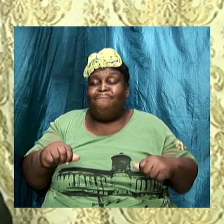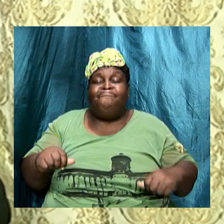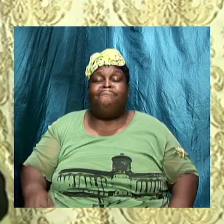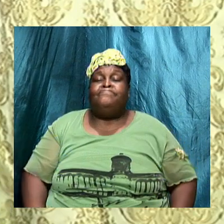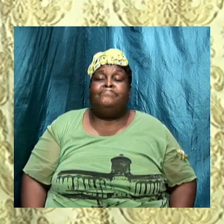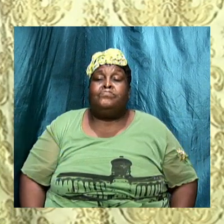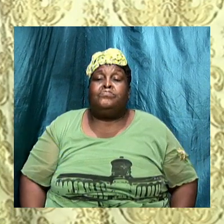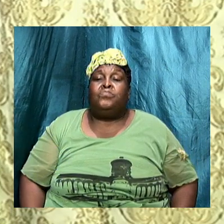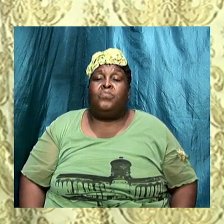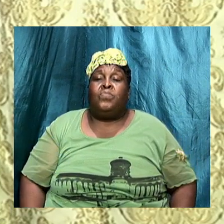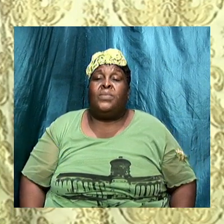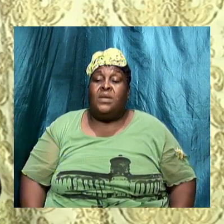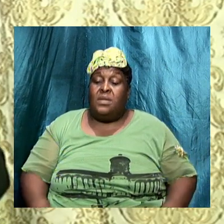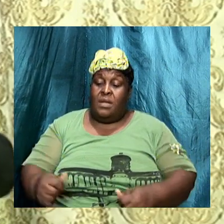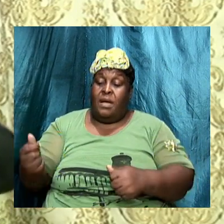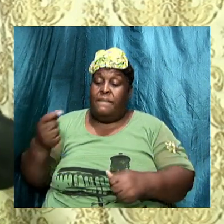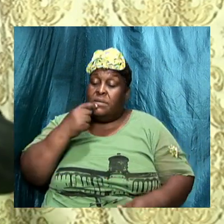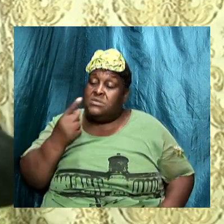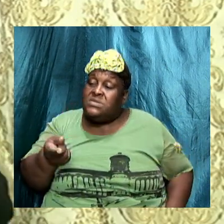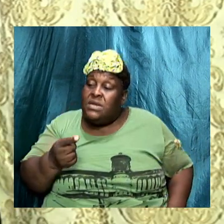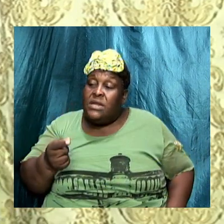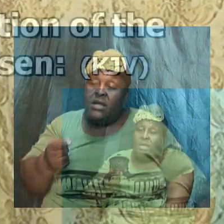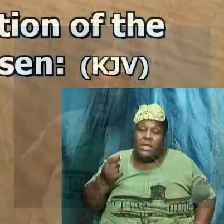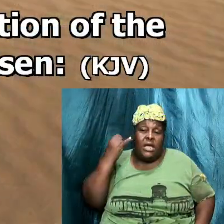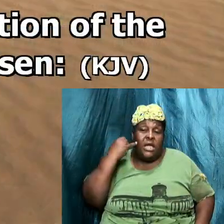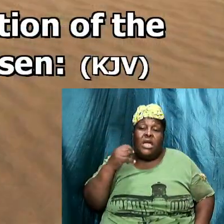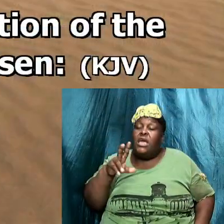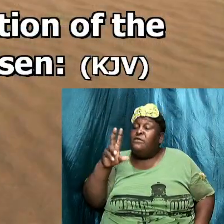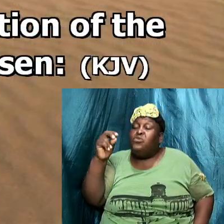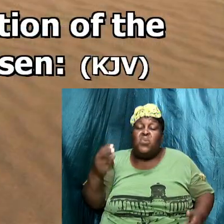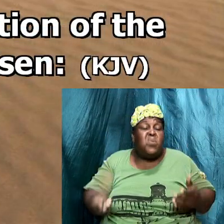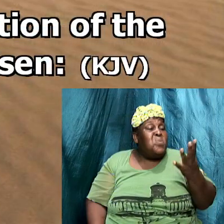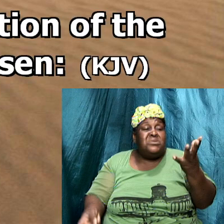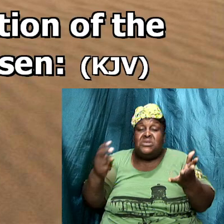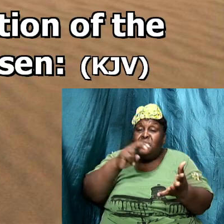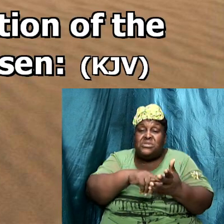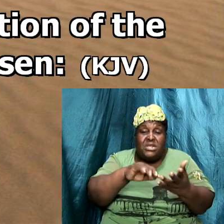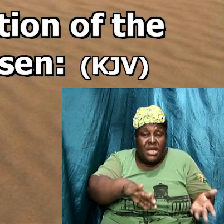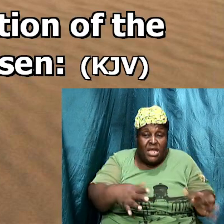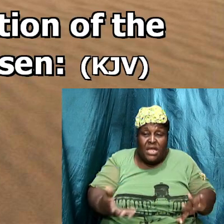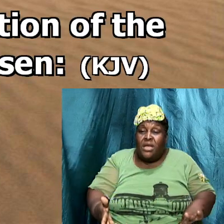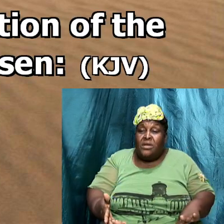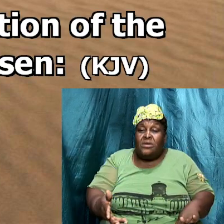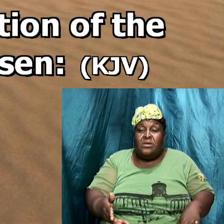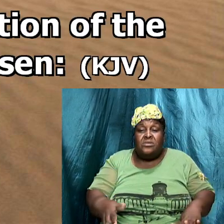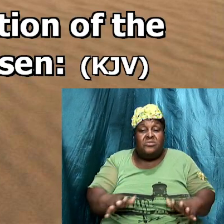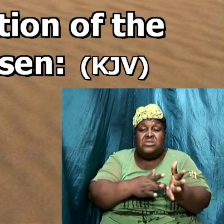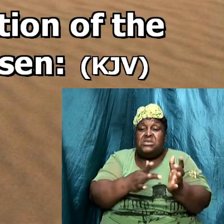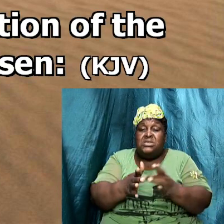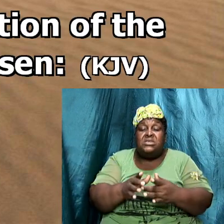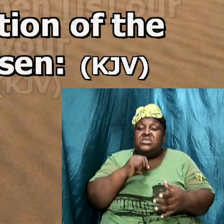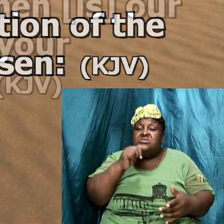so the apostle said if there be no resurrection of the dead then Christ is not risen